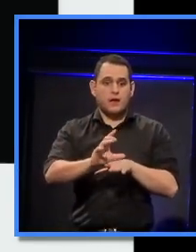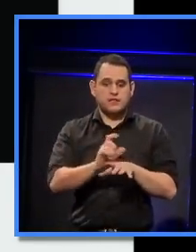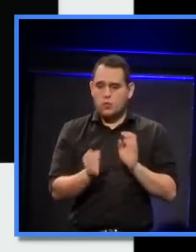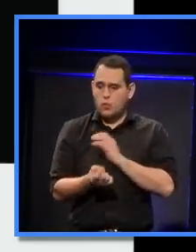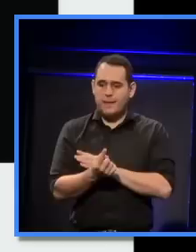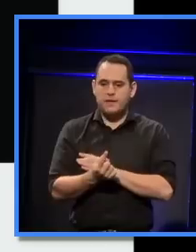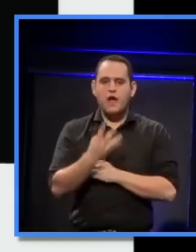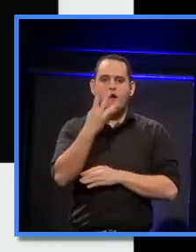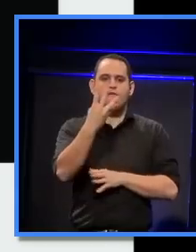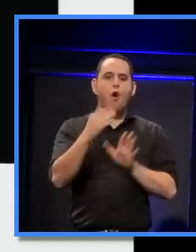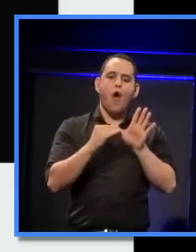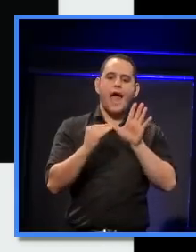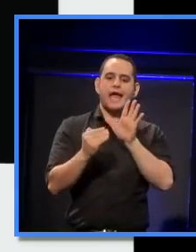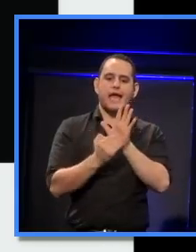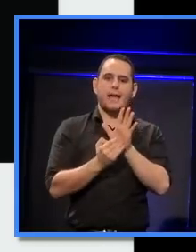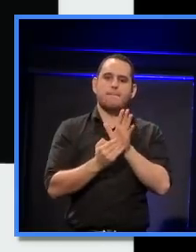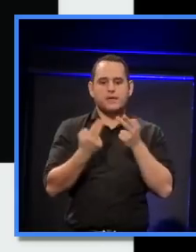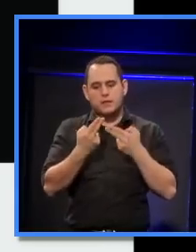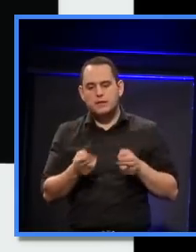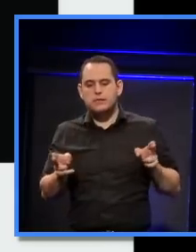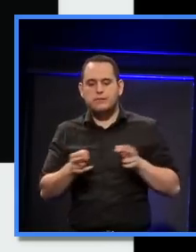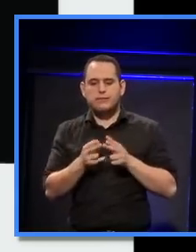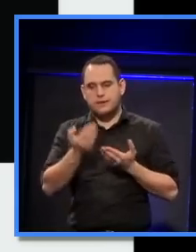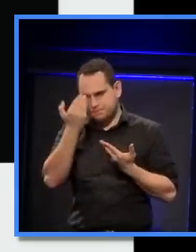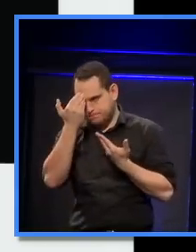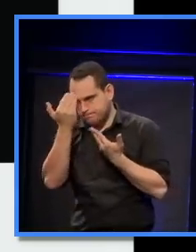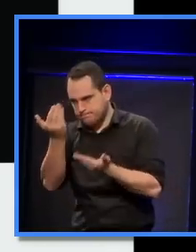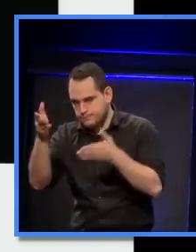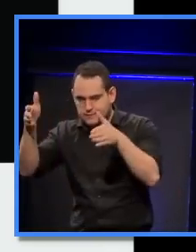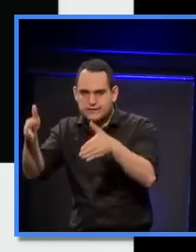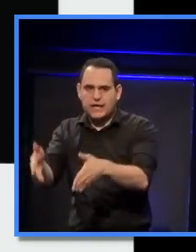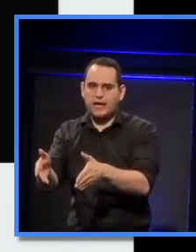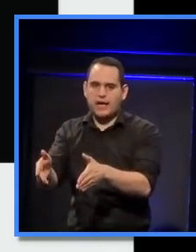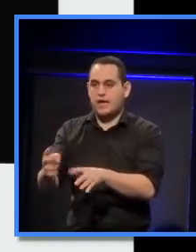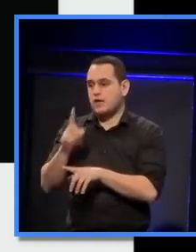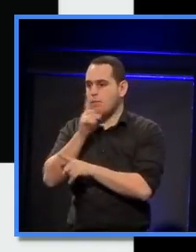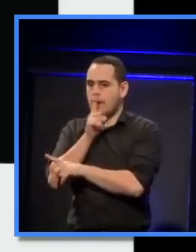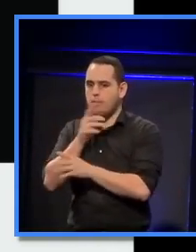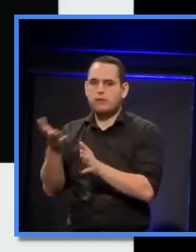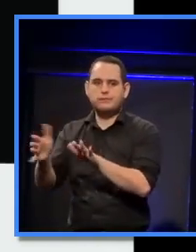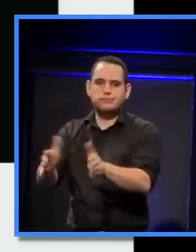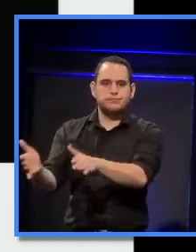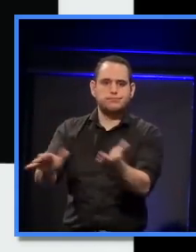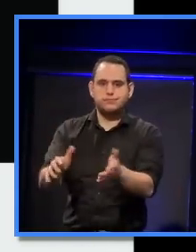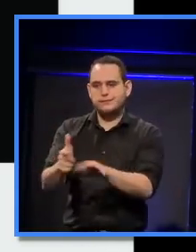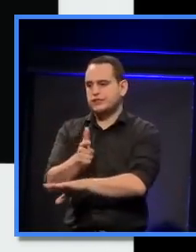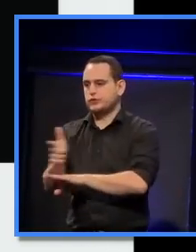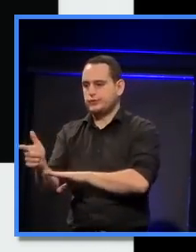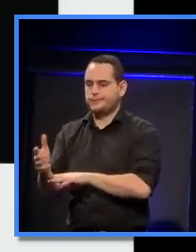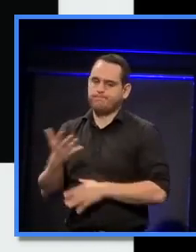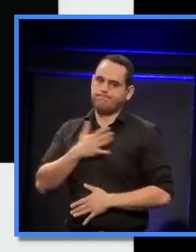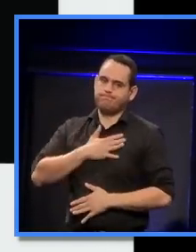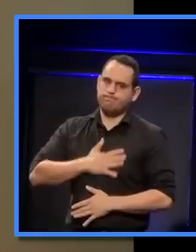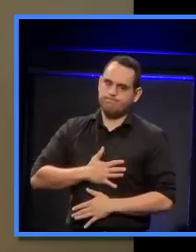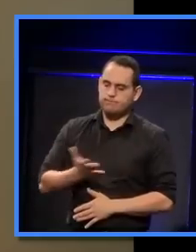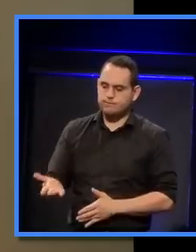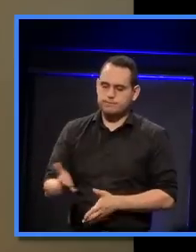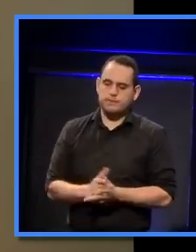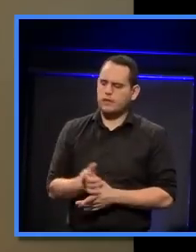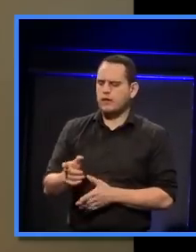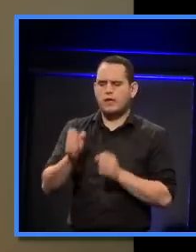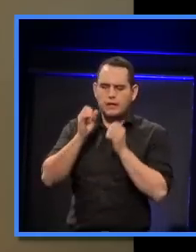which they dedicated to the victims of the Charlie Hebdo shootings, and that also was